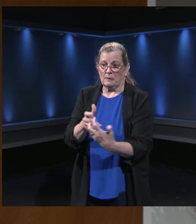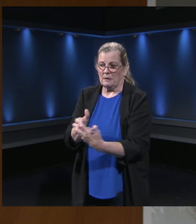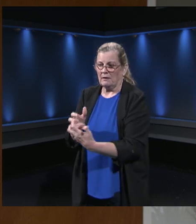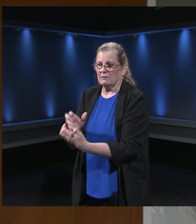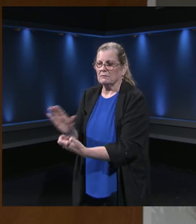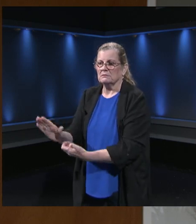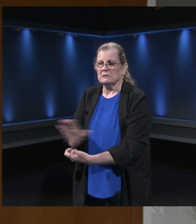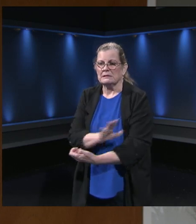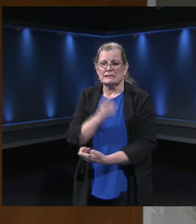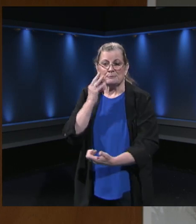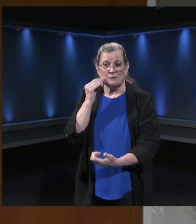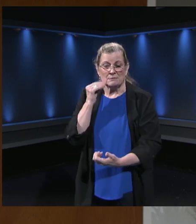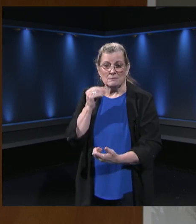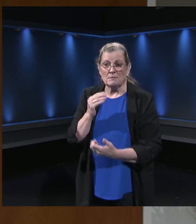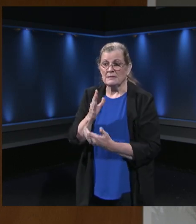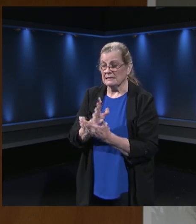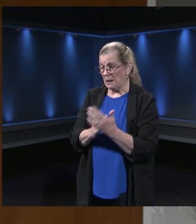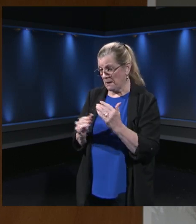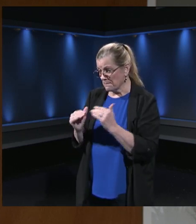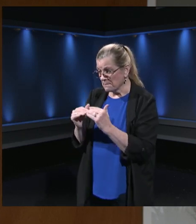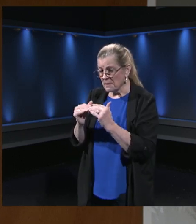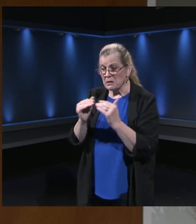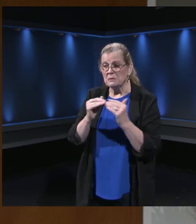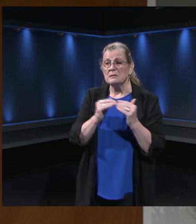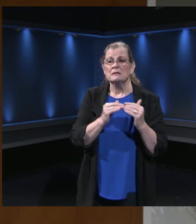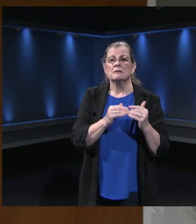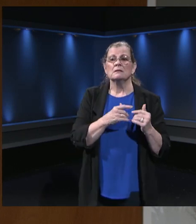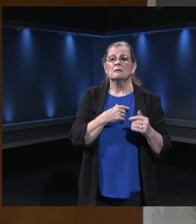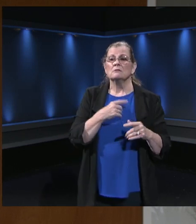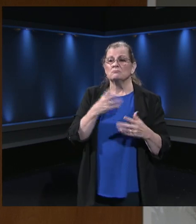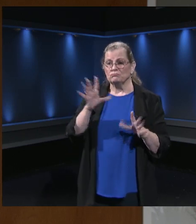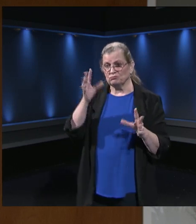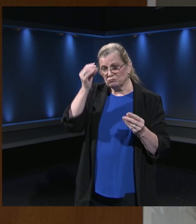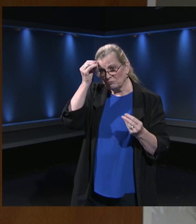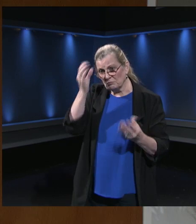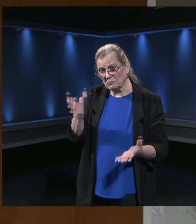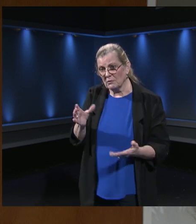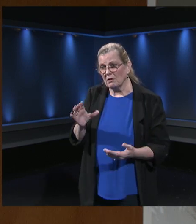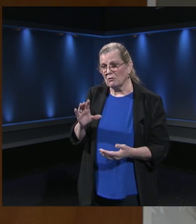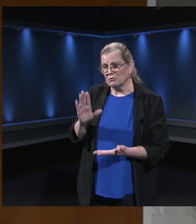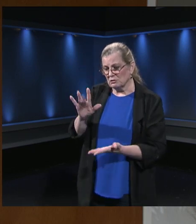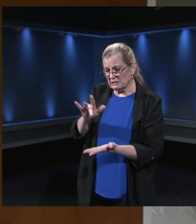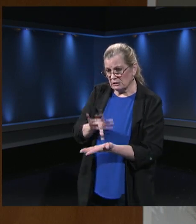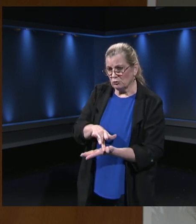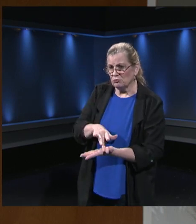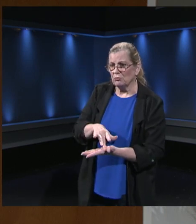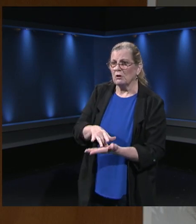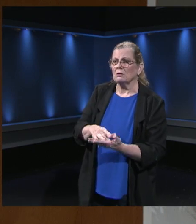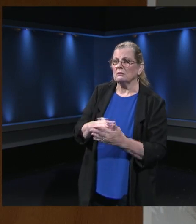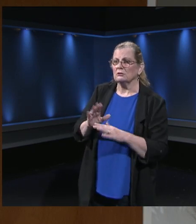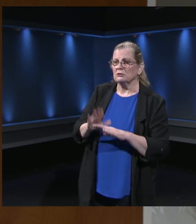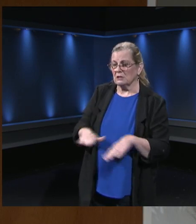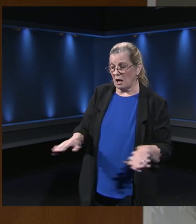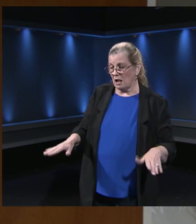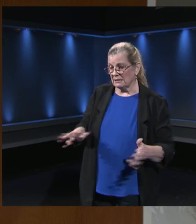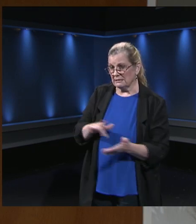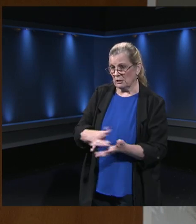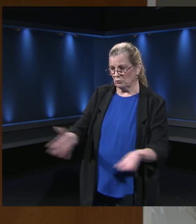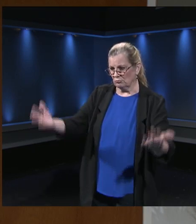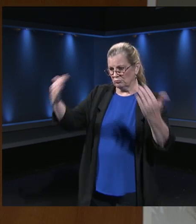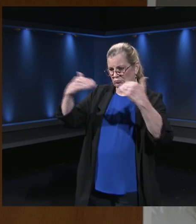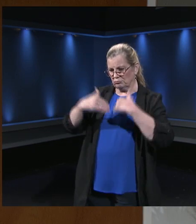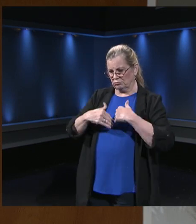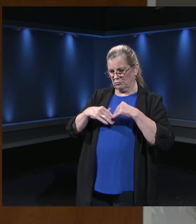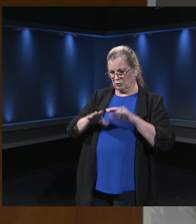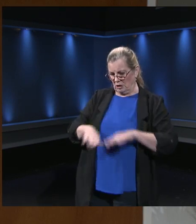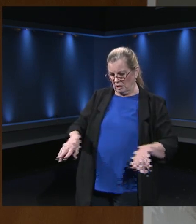about equity at the center, and I want everyone to know when we say that, we mean child-centered experiences. And this virtual environment has created that platform